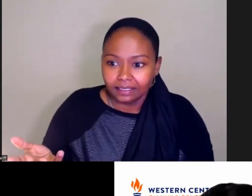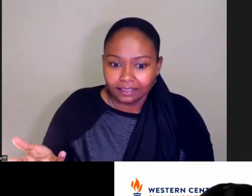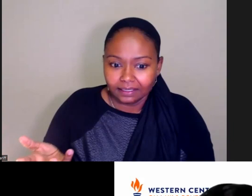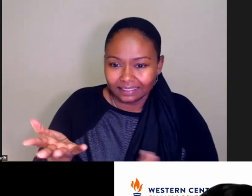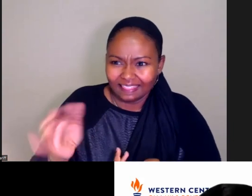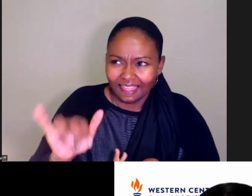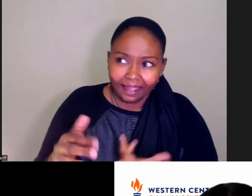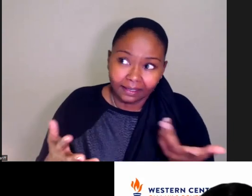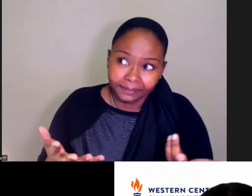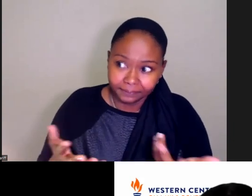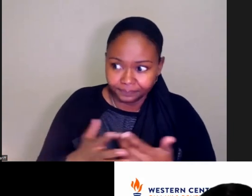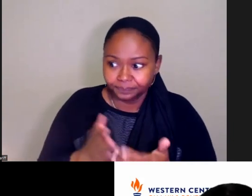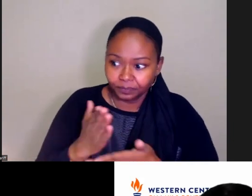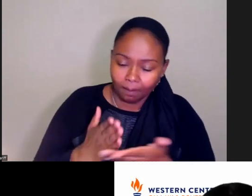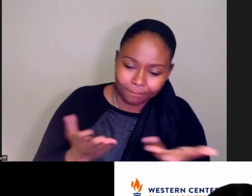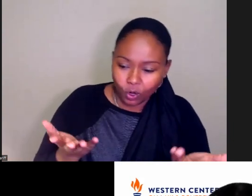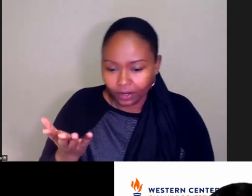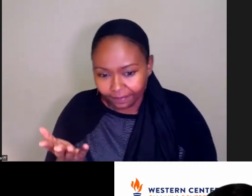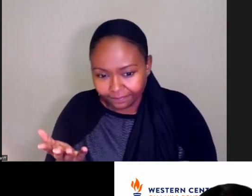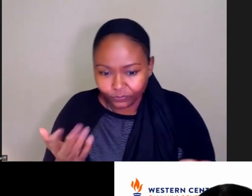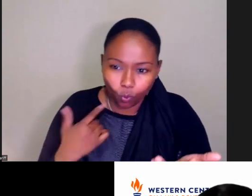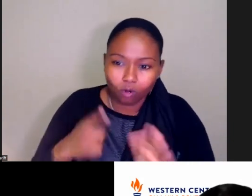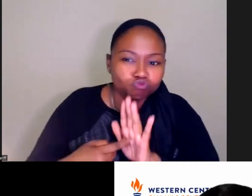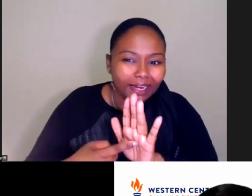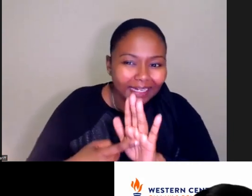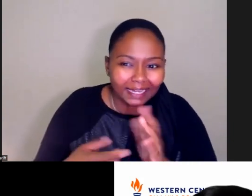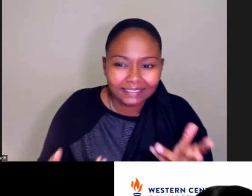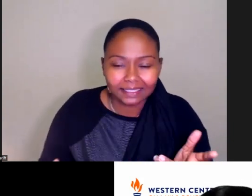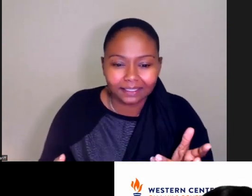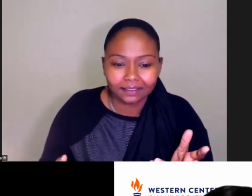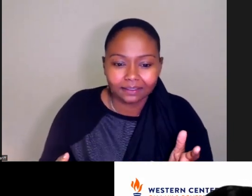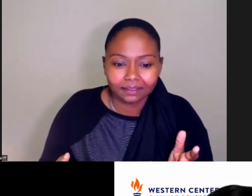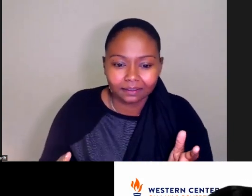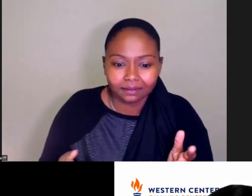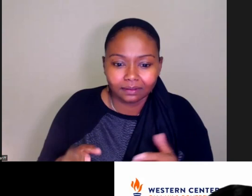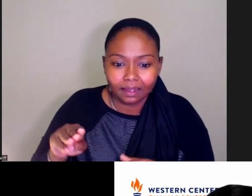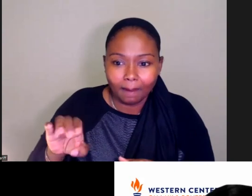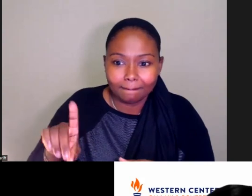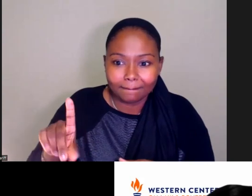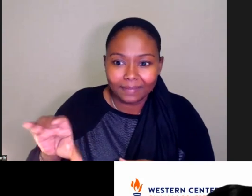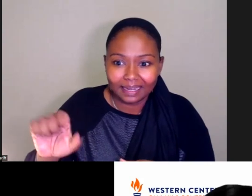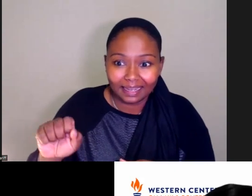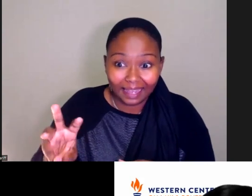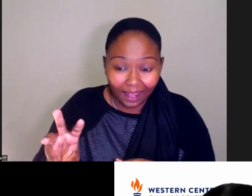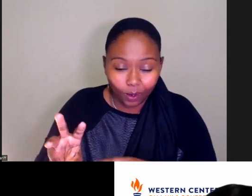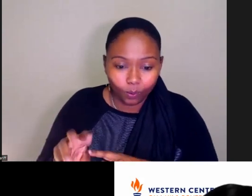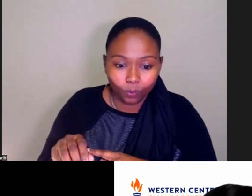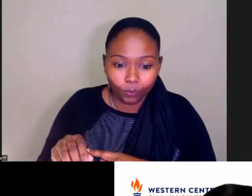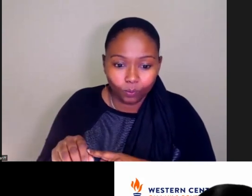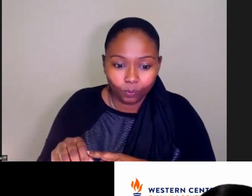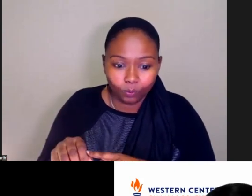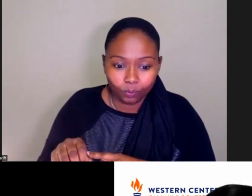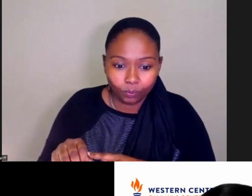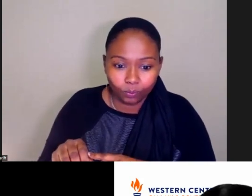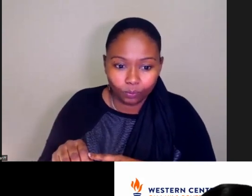recognizing with the Medi-Cal threshold languages